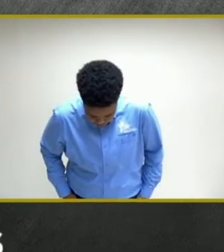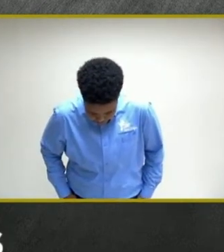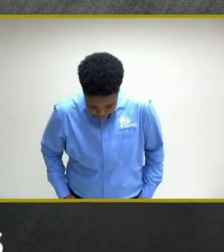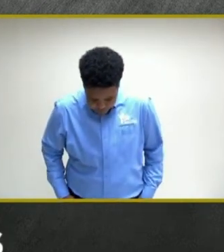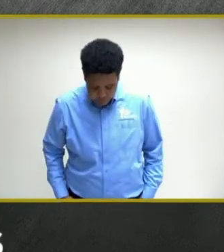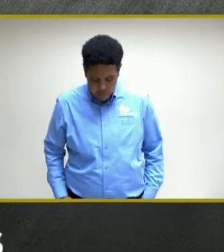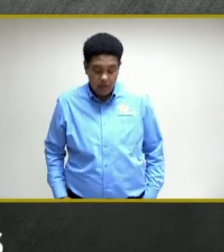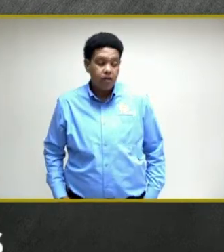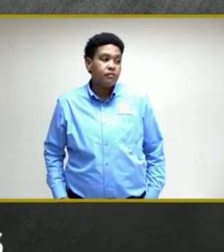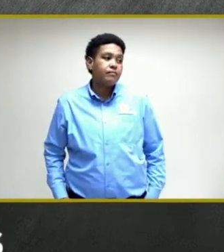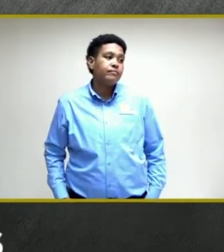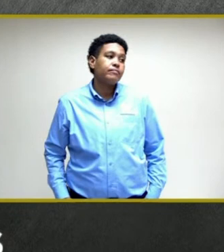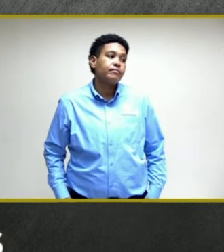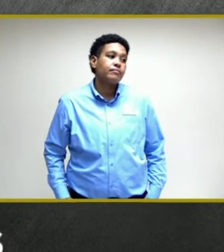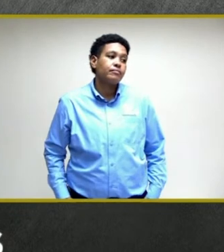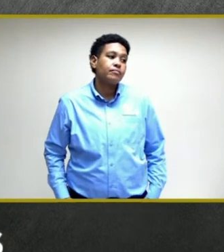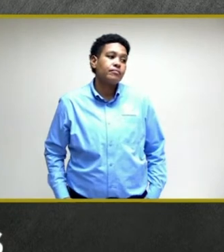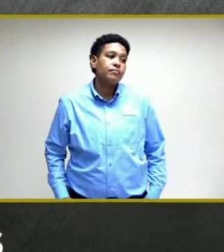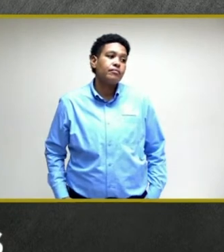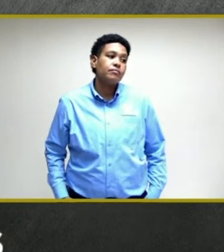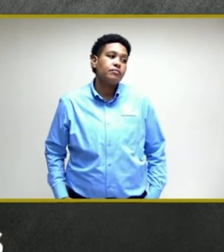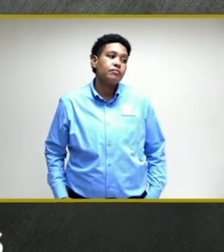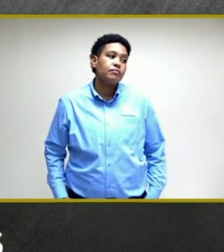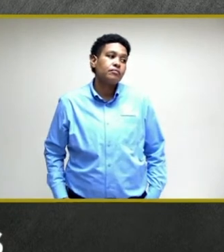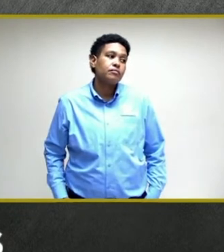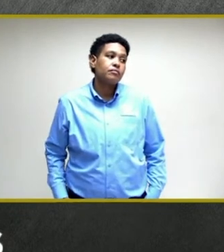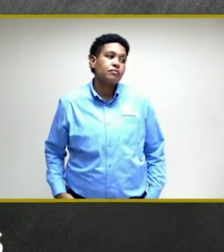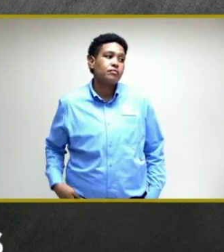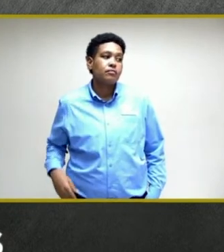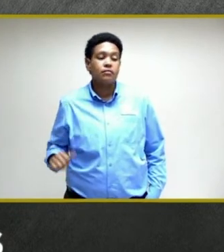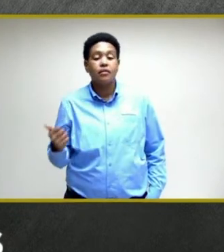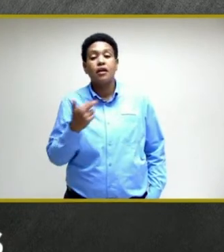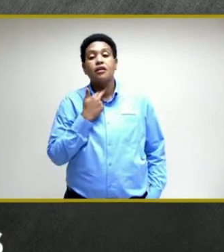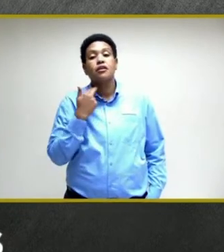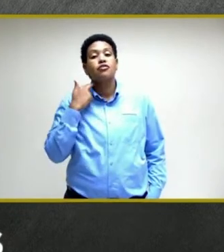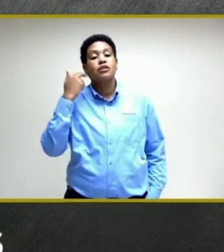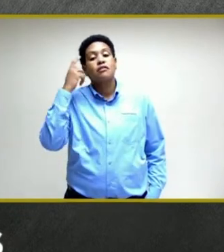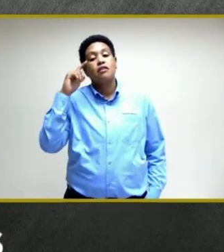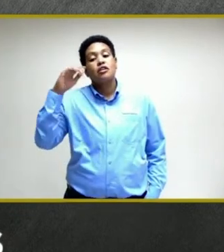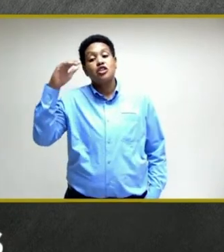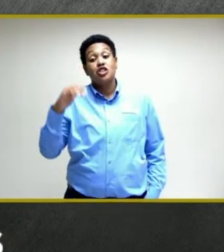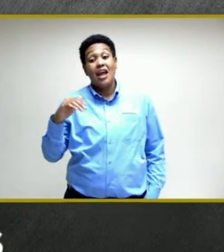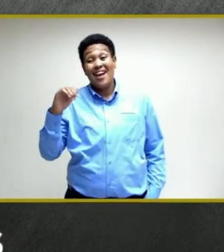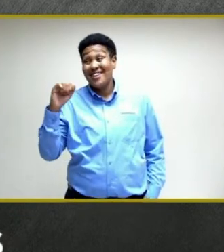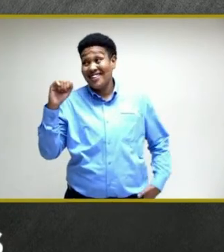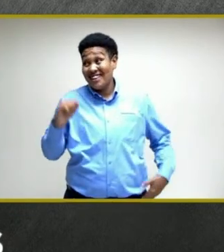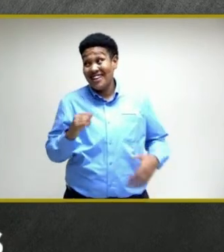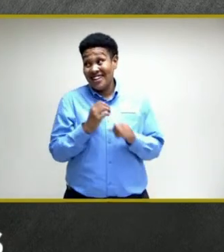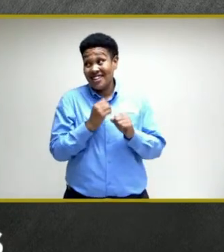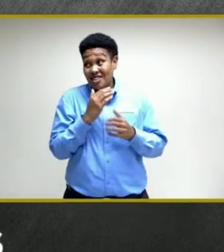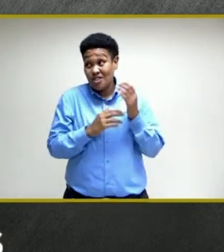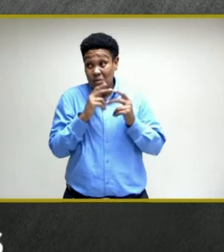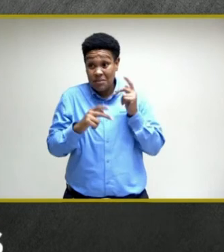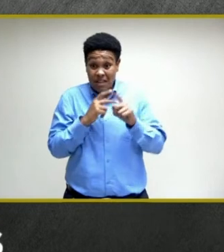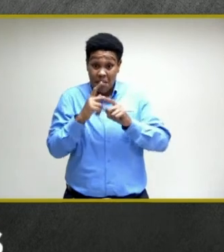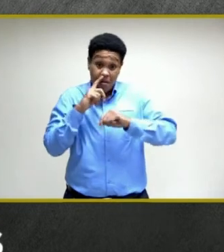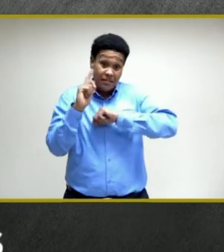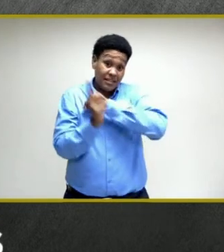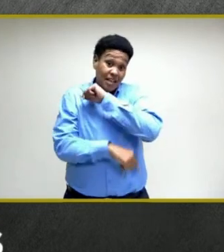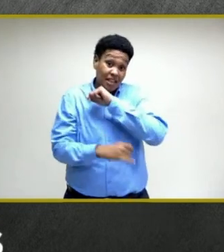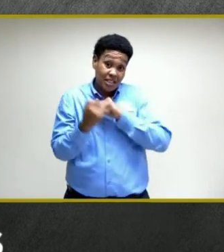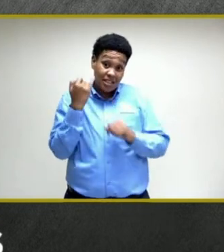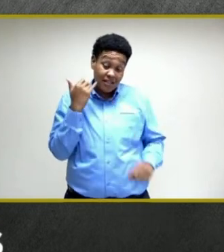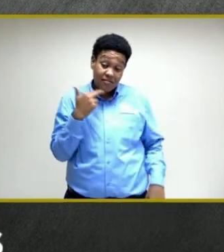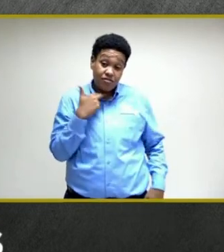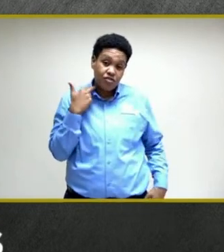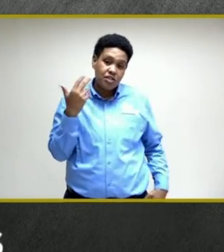that either the parents or the child might get some kind of sanction? And I